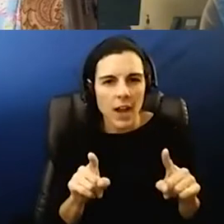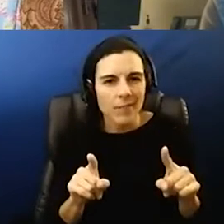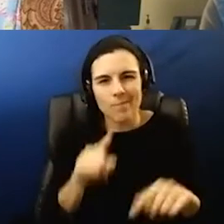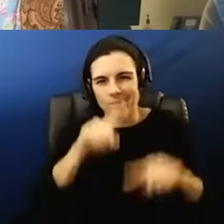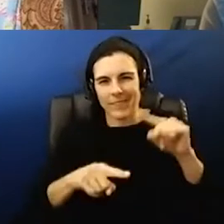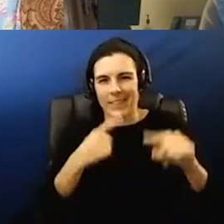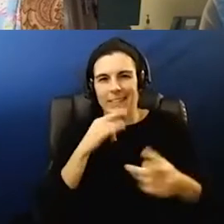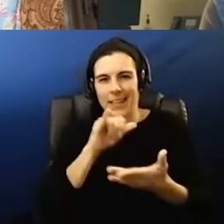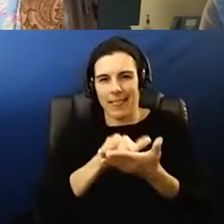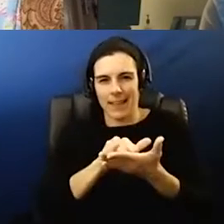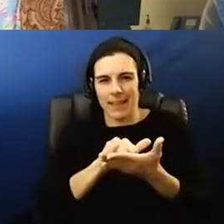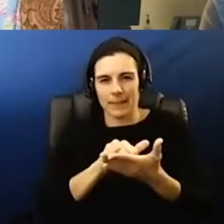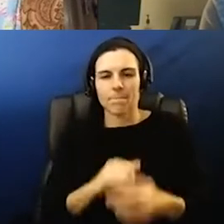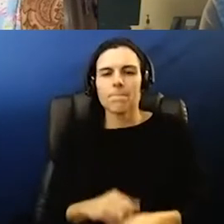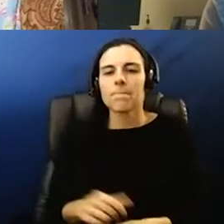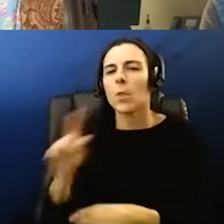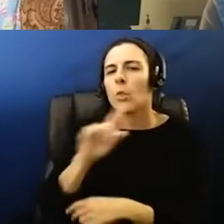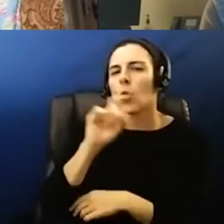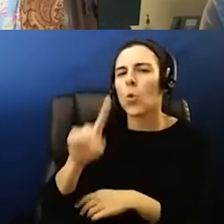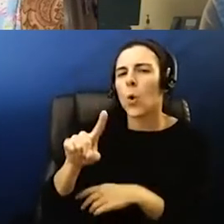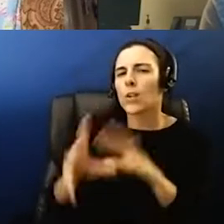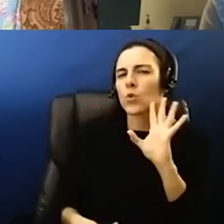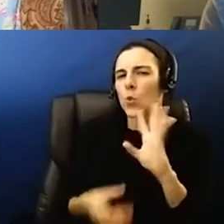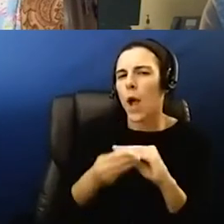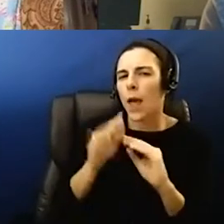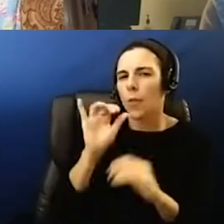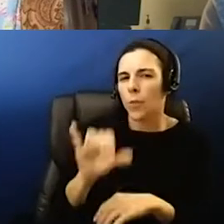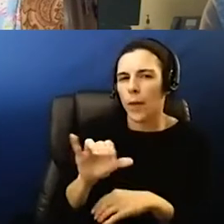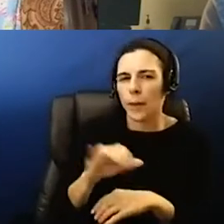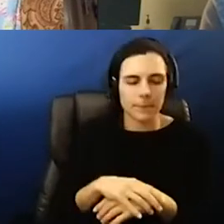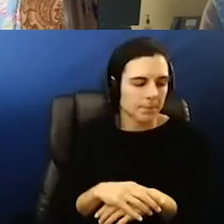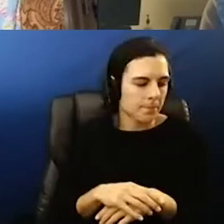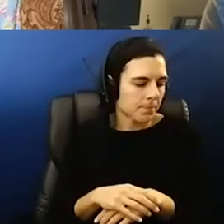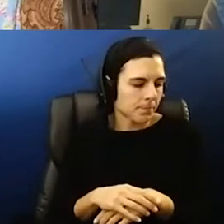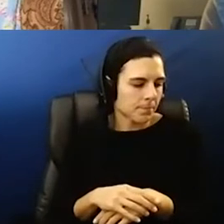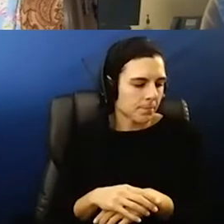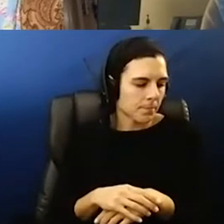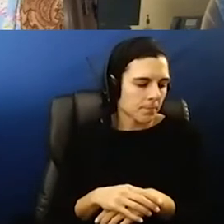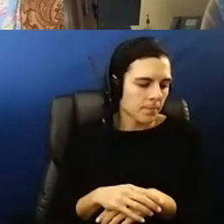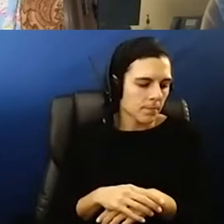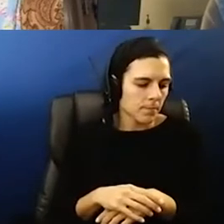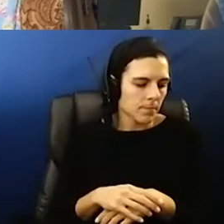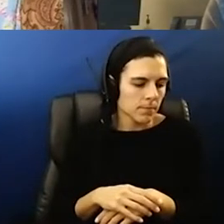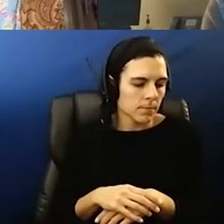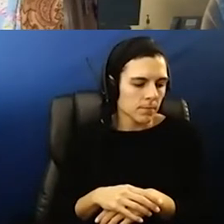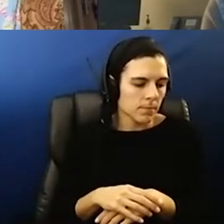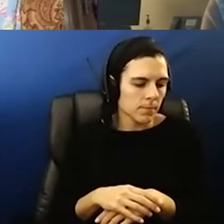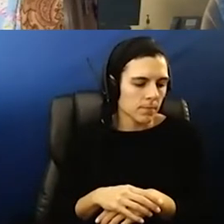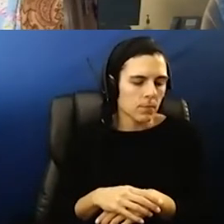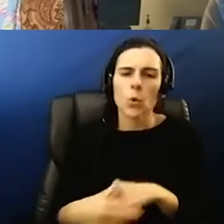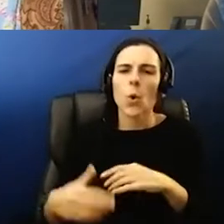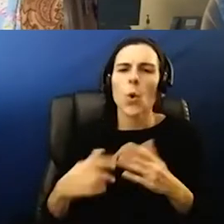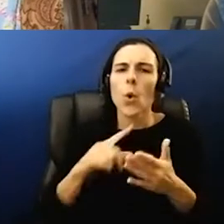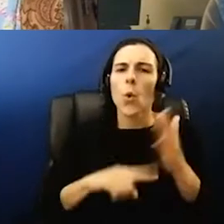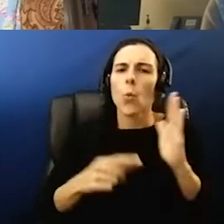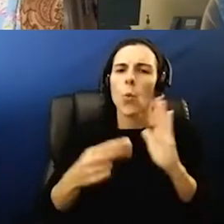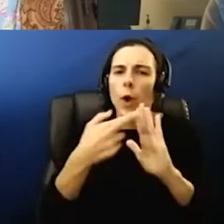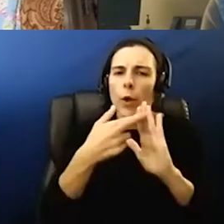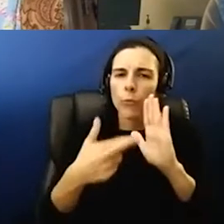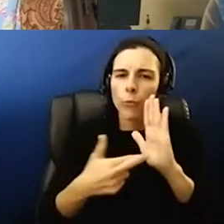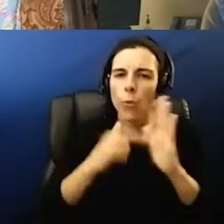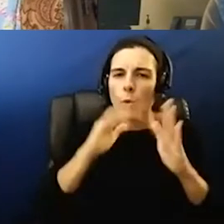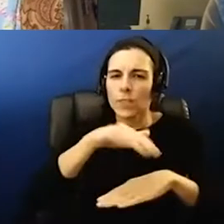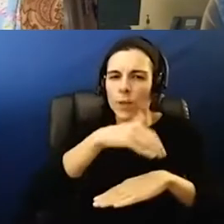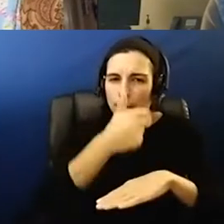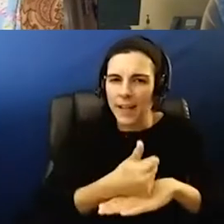there's a question that sort of piggybacks on there um john since you're you're rolling with it now what rules are in place to keep virtual class sizes